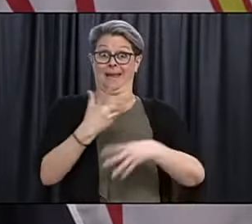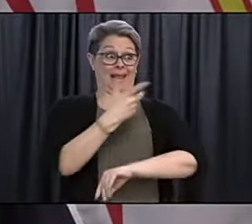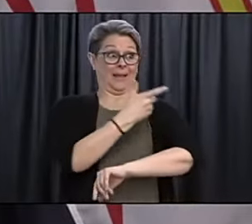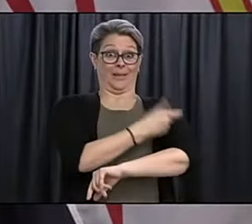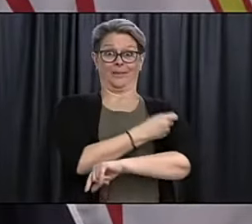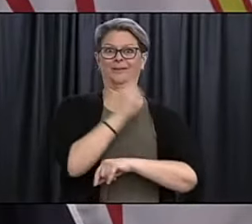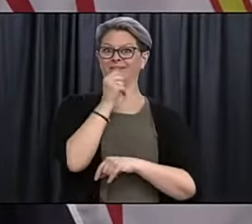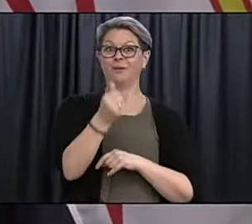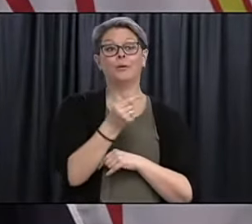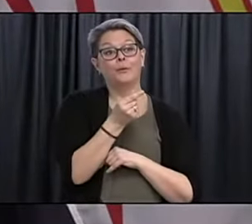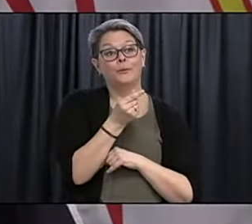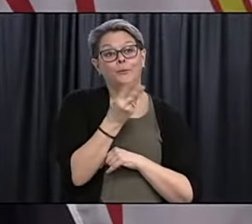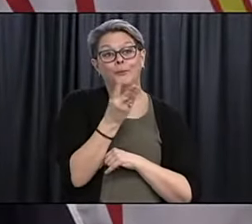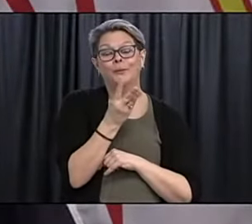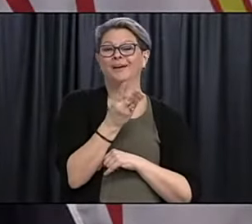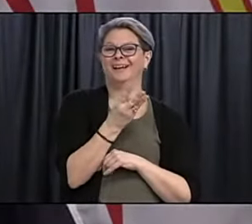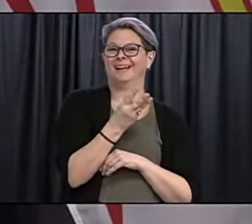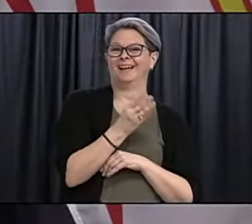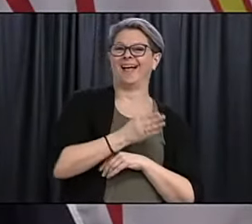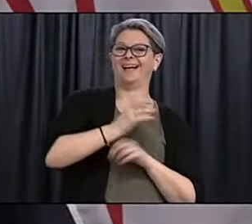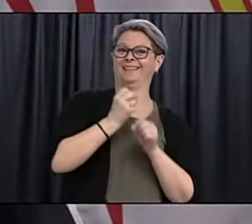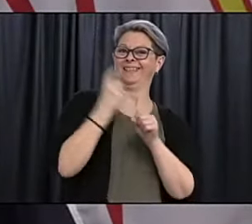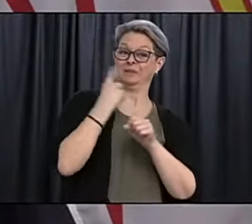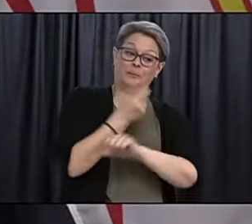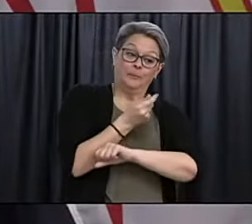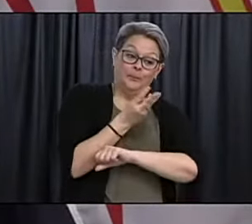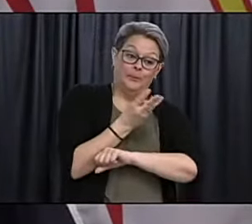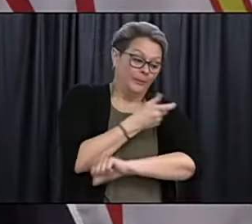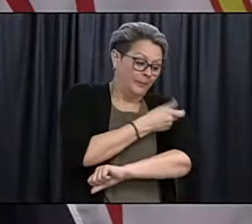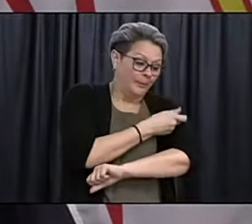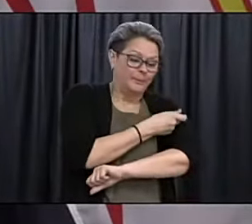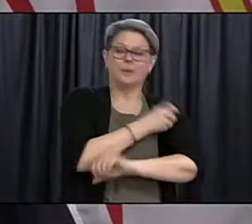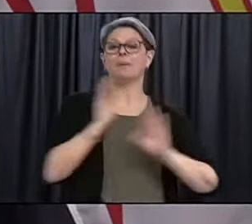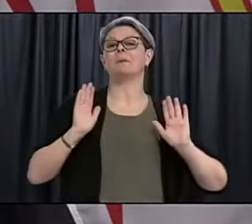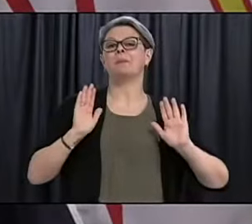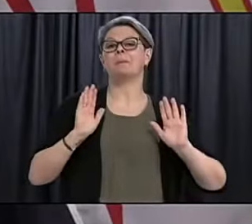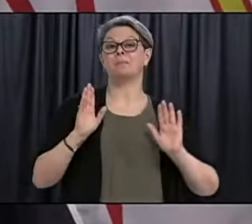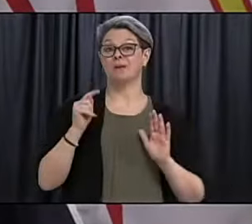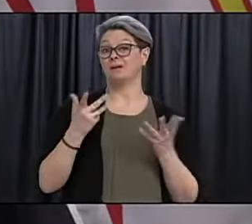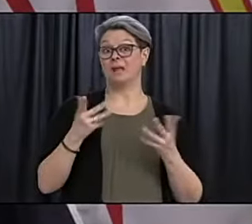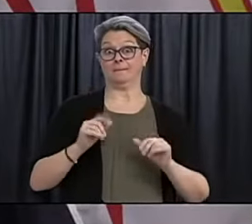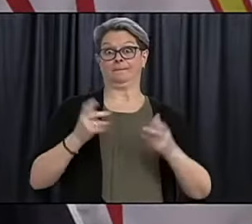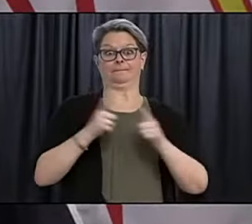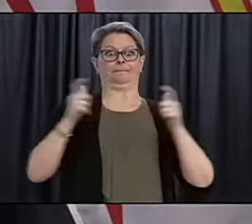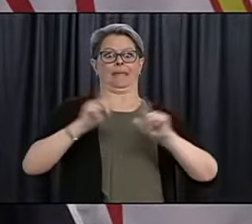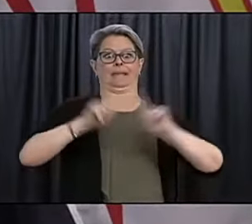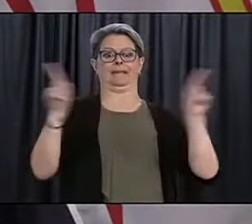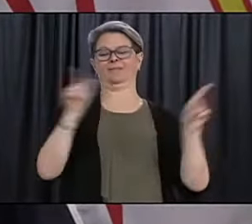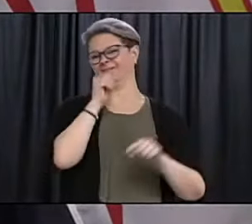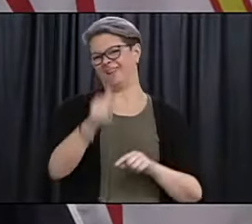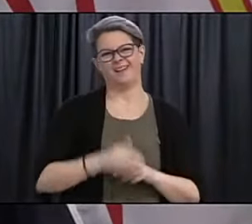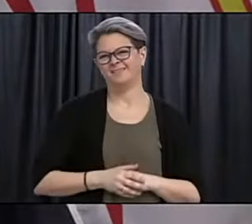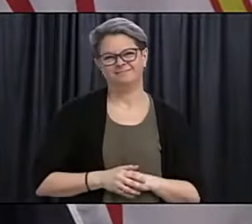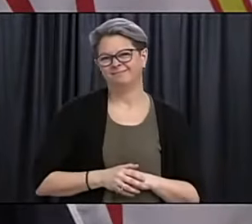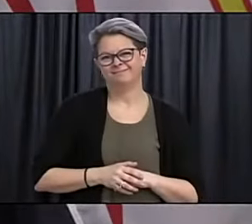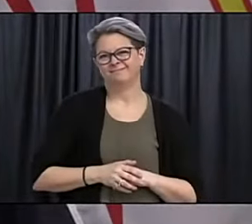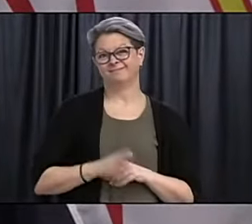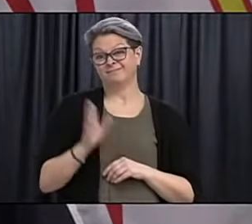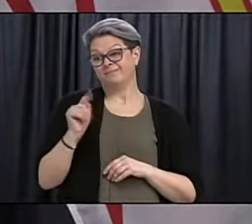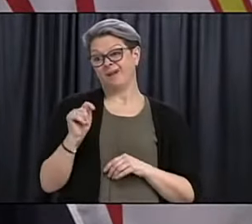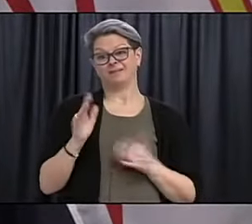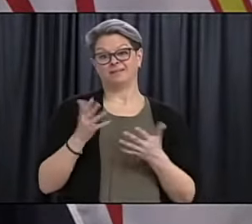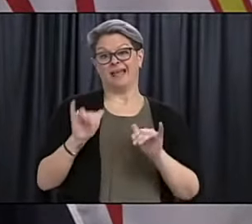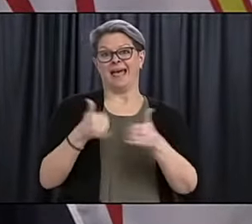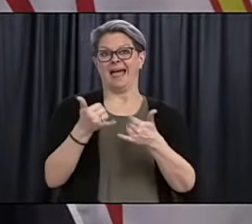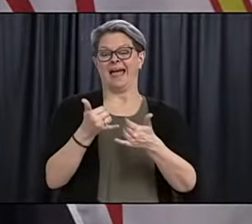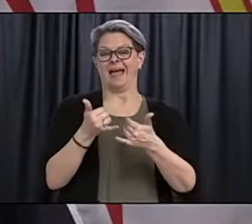the very beginning. So, um, um, I don't think that there's a, there's much of a difference with that. I think it's just the setup of the, of the